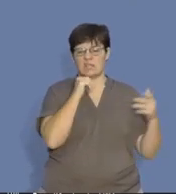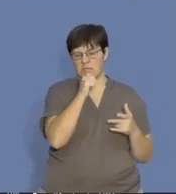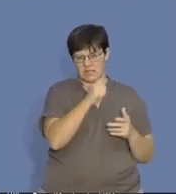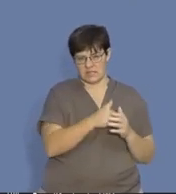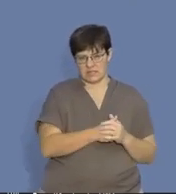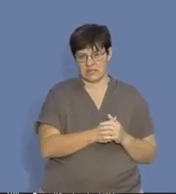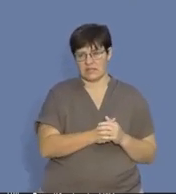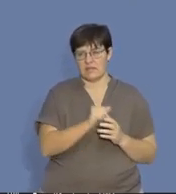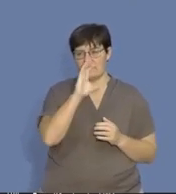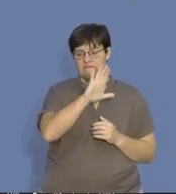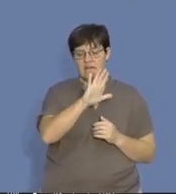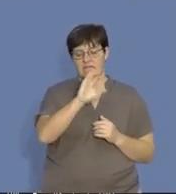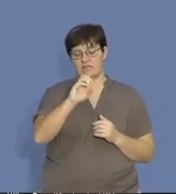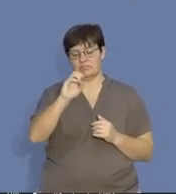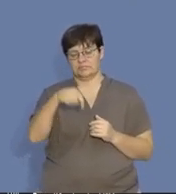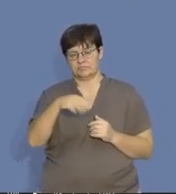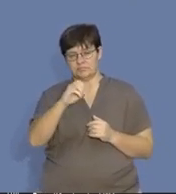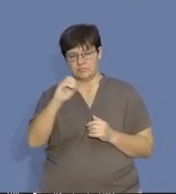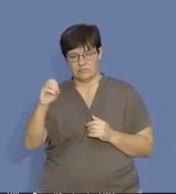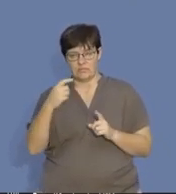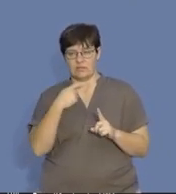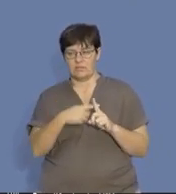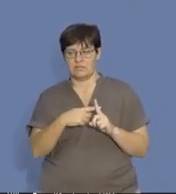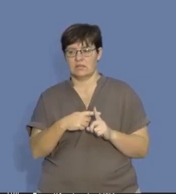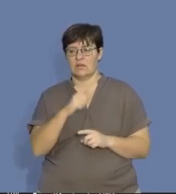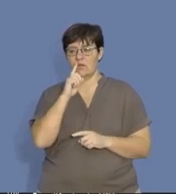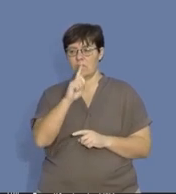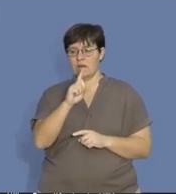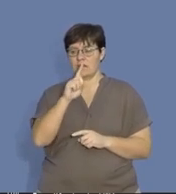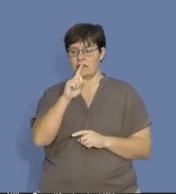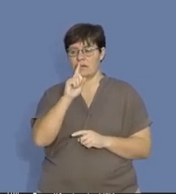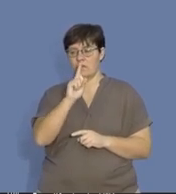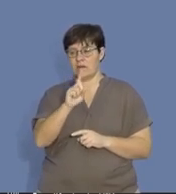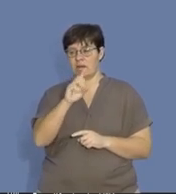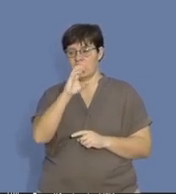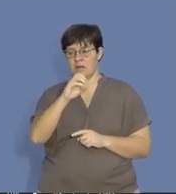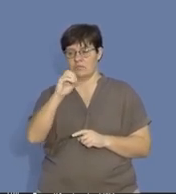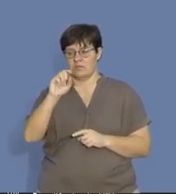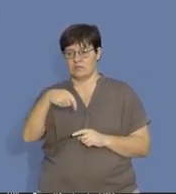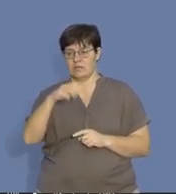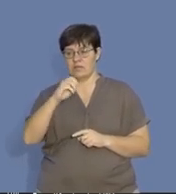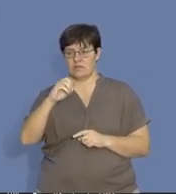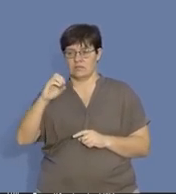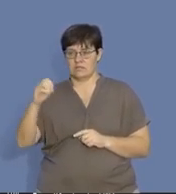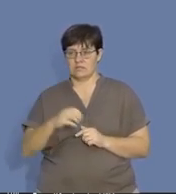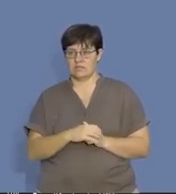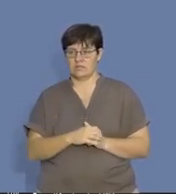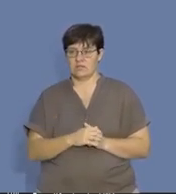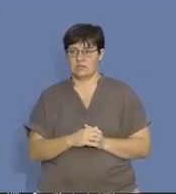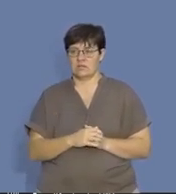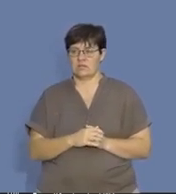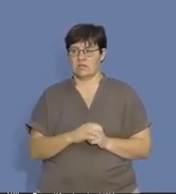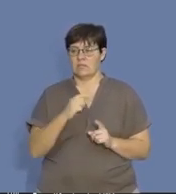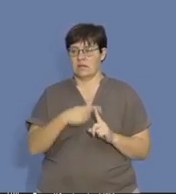you start. So, 500,000 plus 1,100,000. Right.